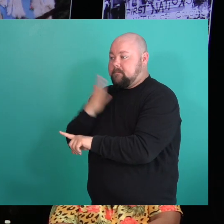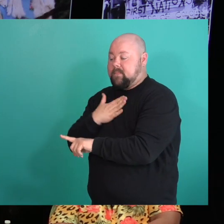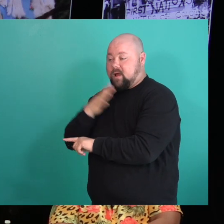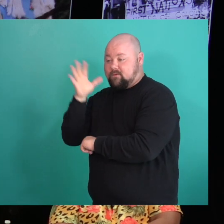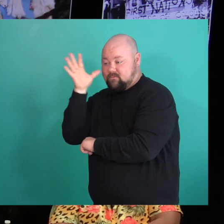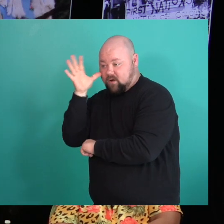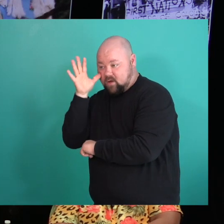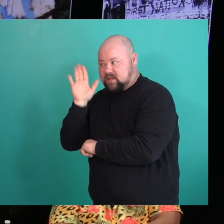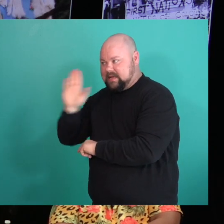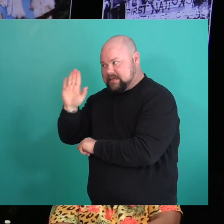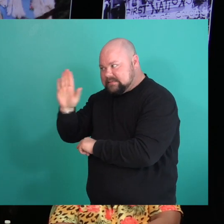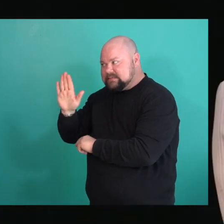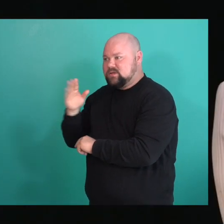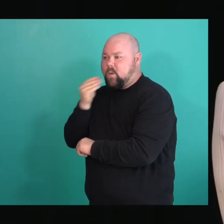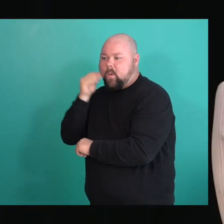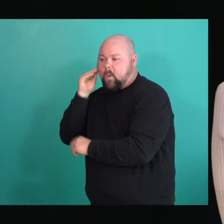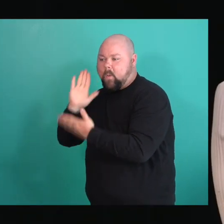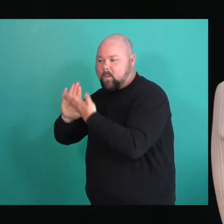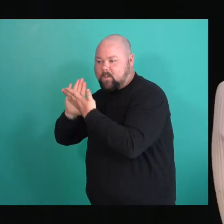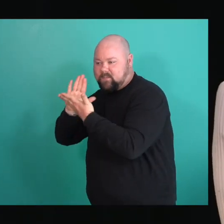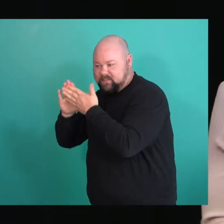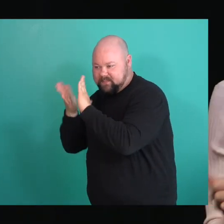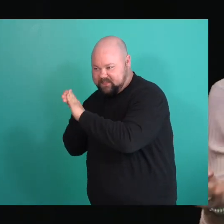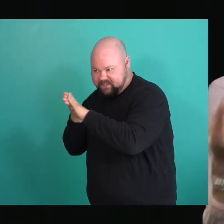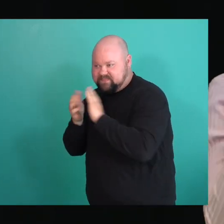like, keep putting it out to the universe.